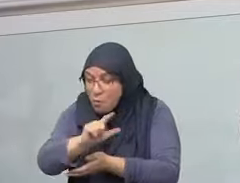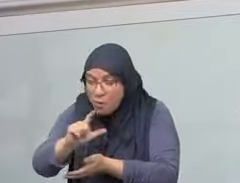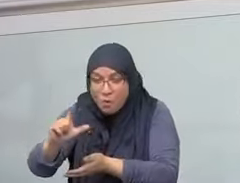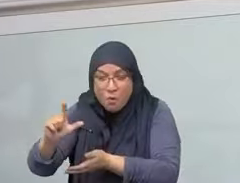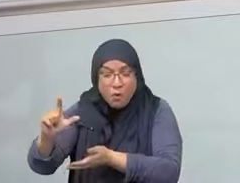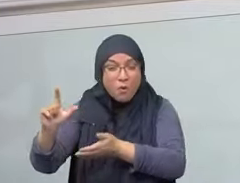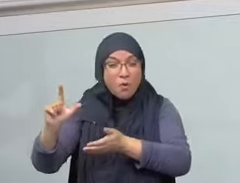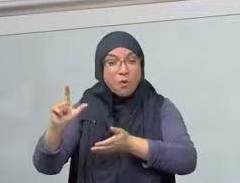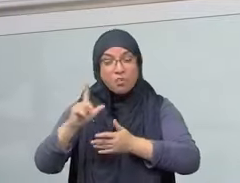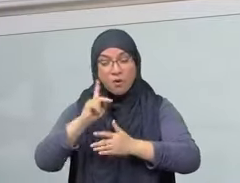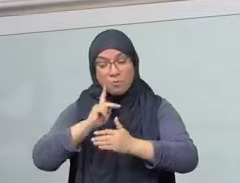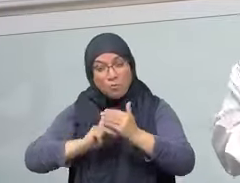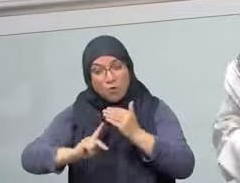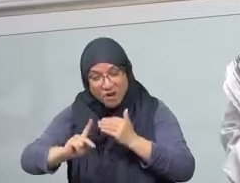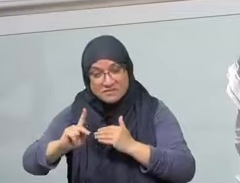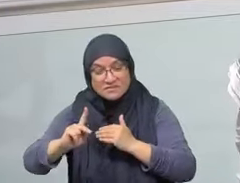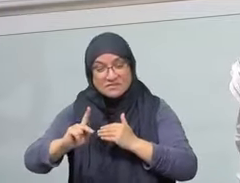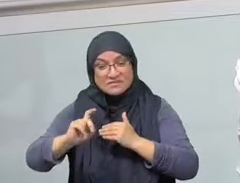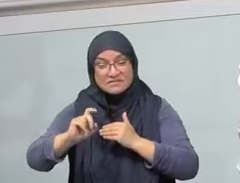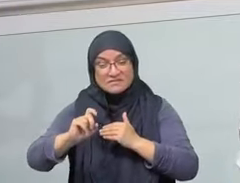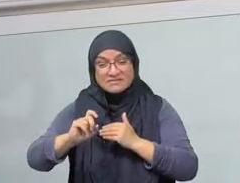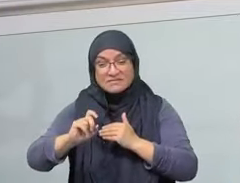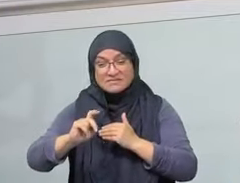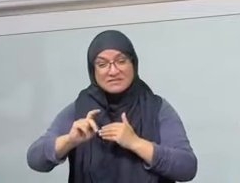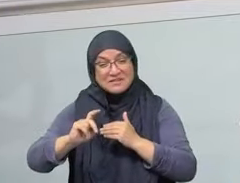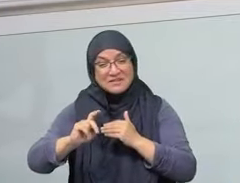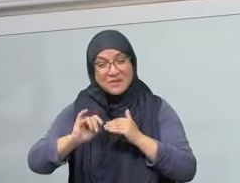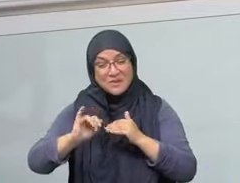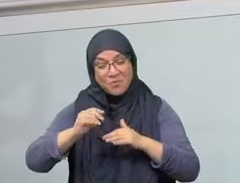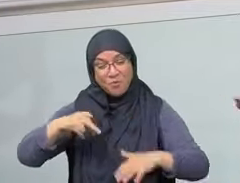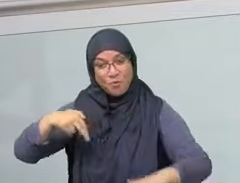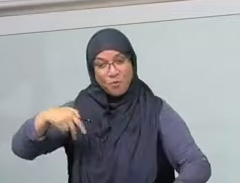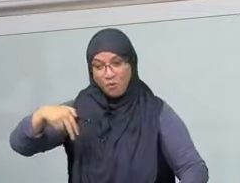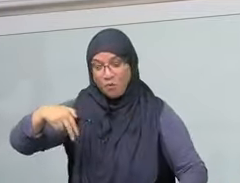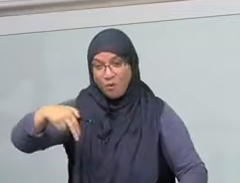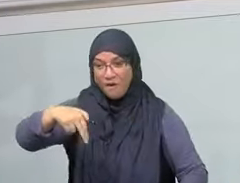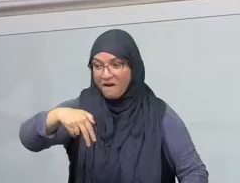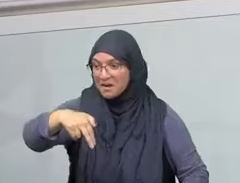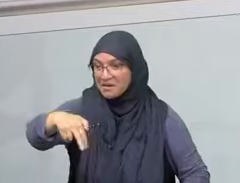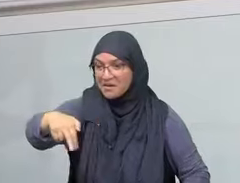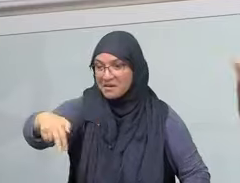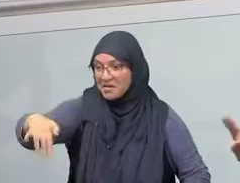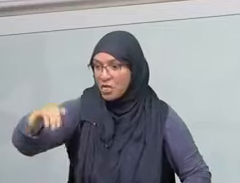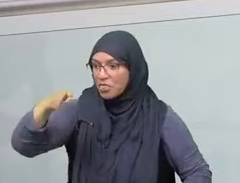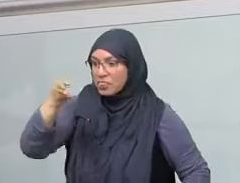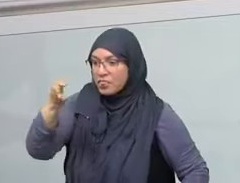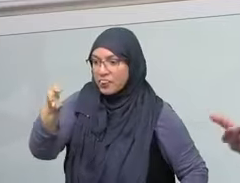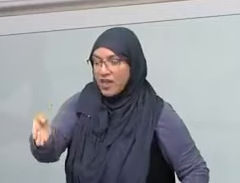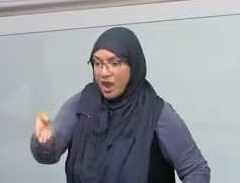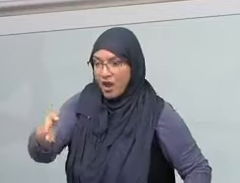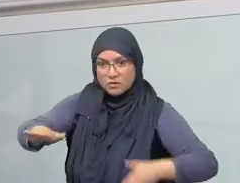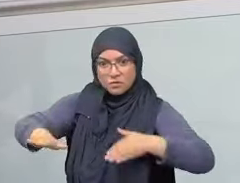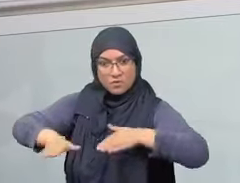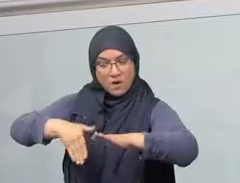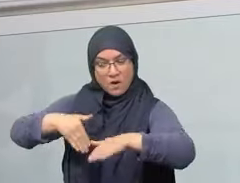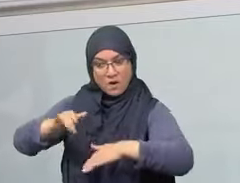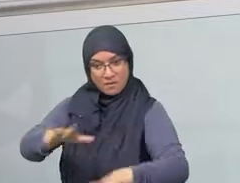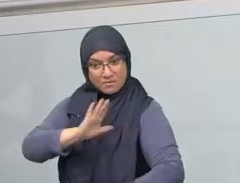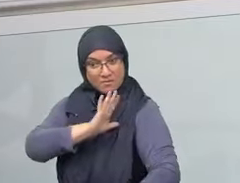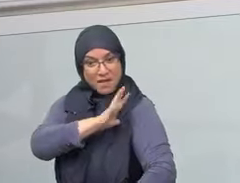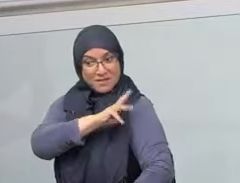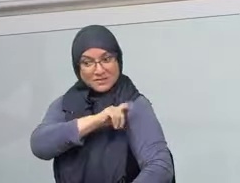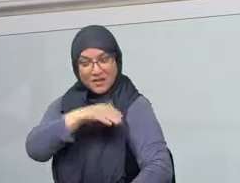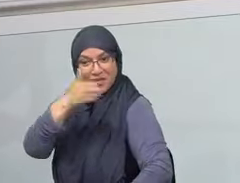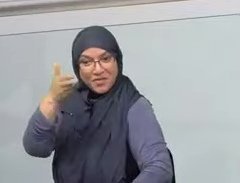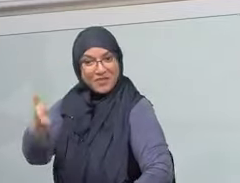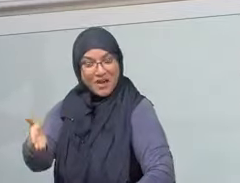stood in every single hand span of that land. And so every part of it is holy. And what brought is even more sacred and more